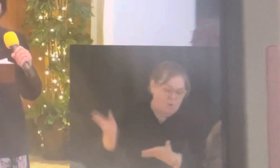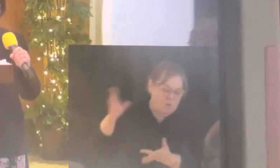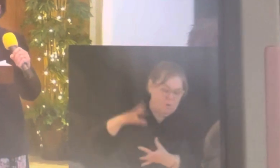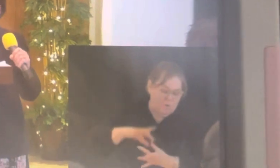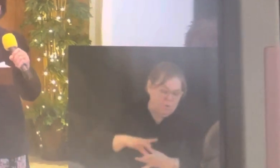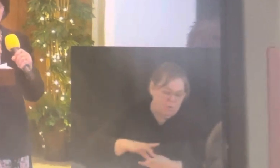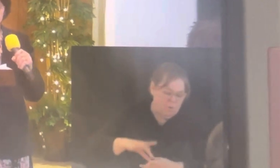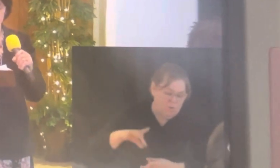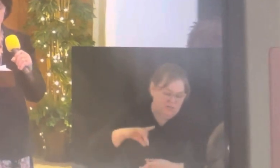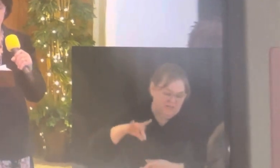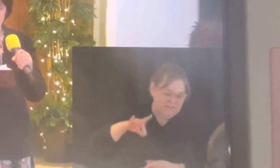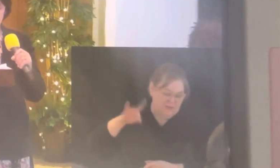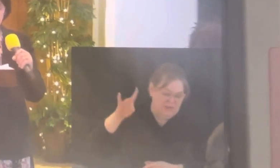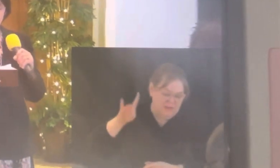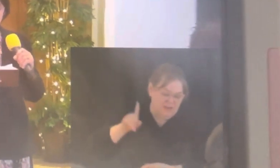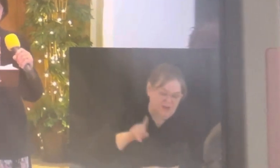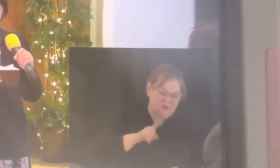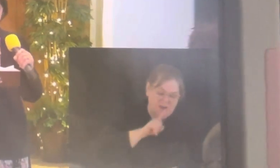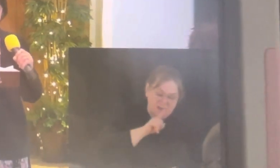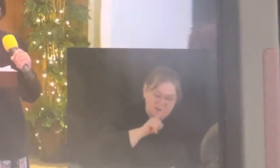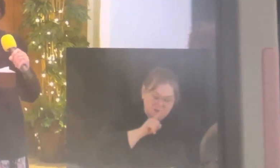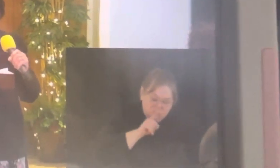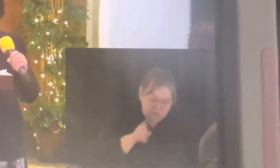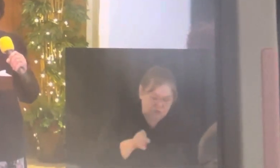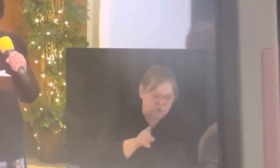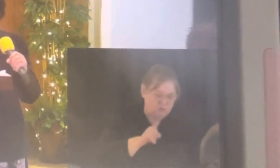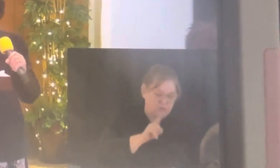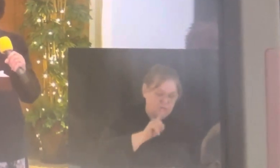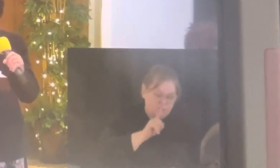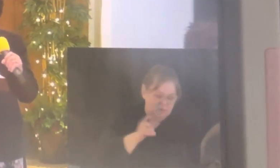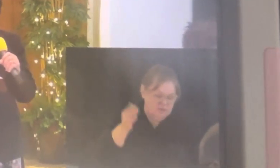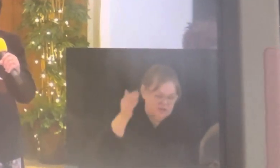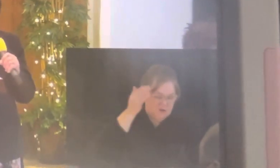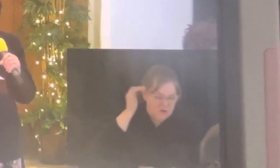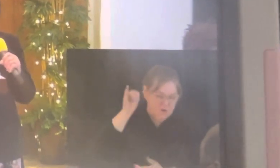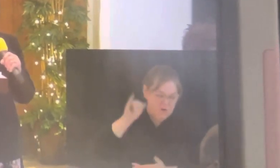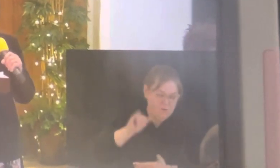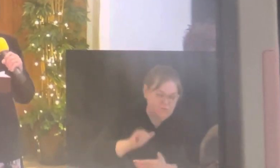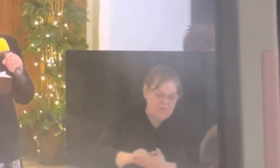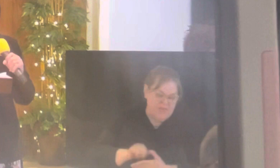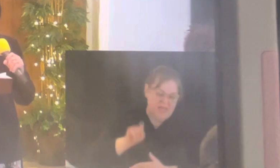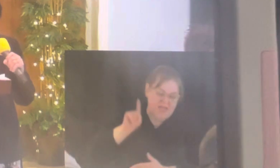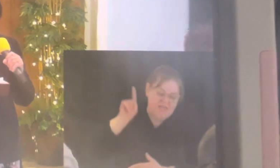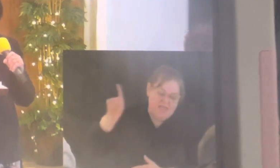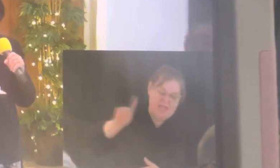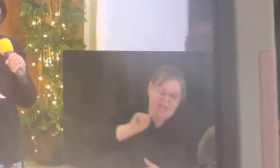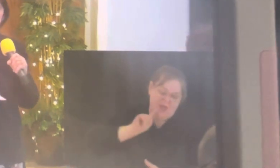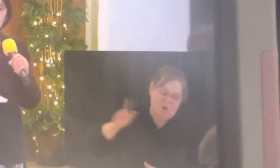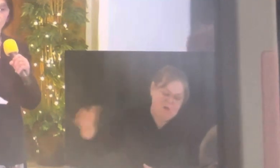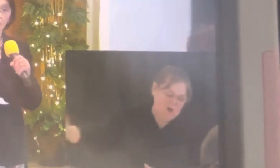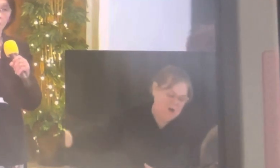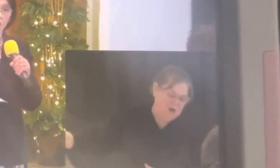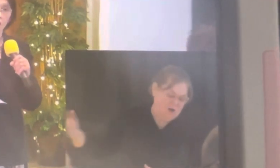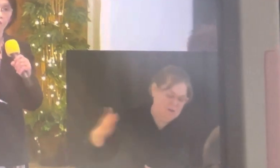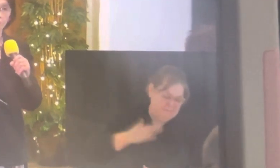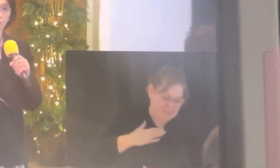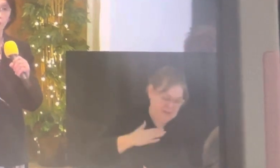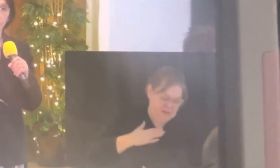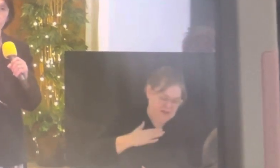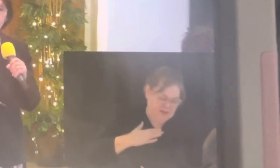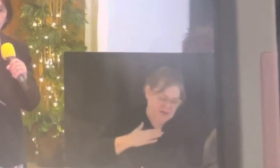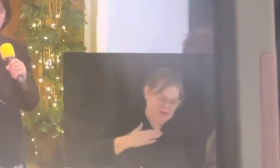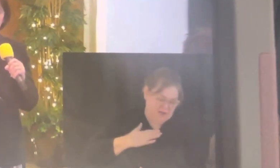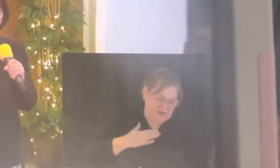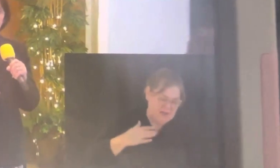Holy Spirit to do Thee, all that Thou art